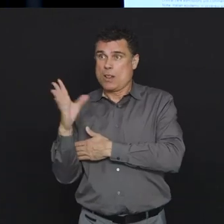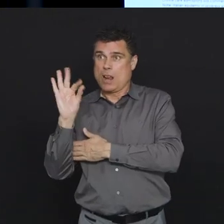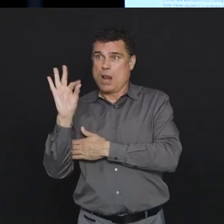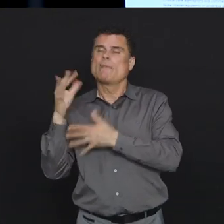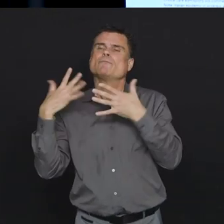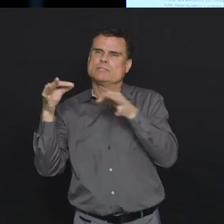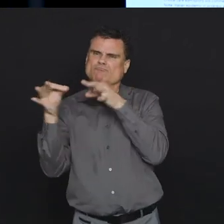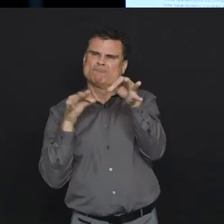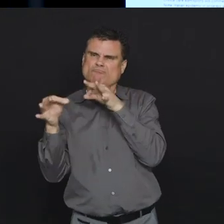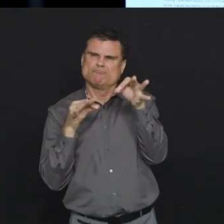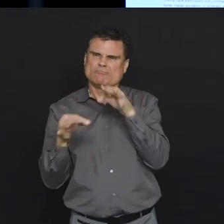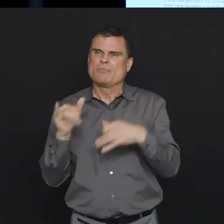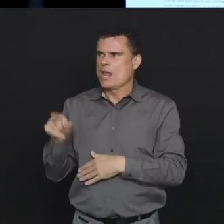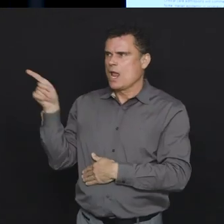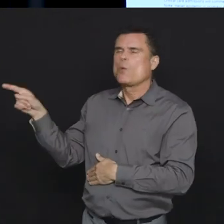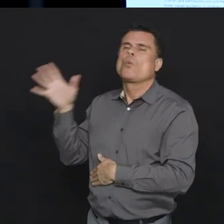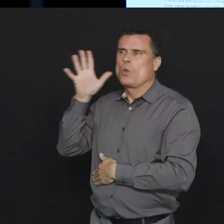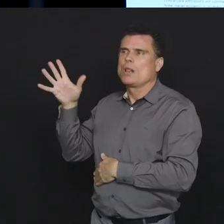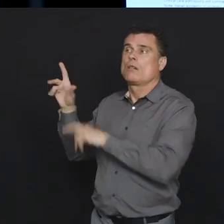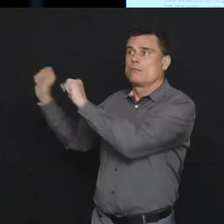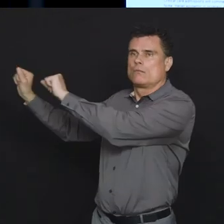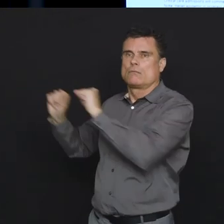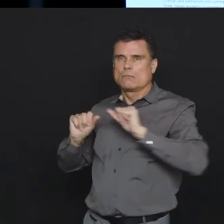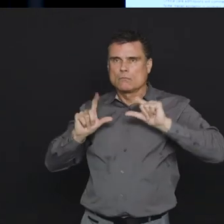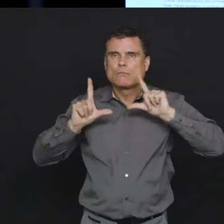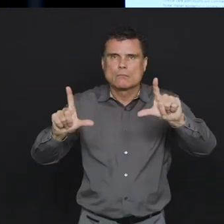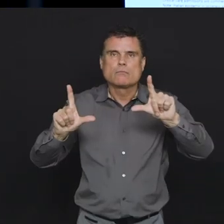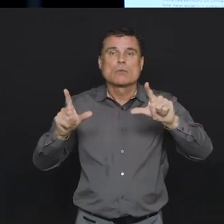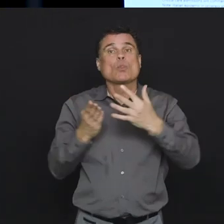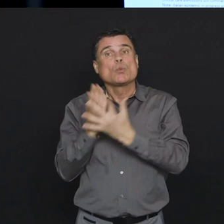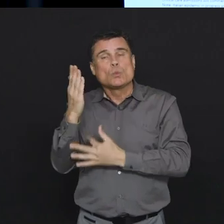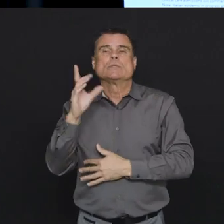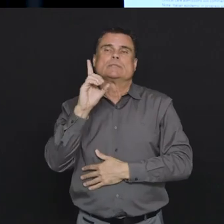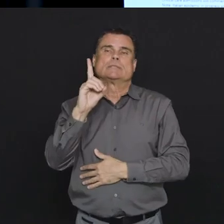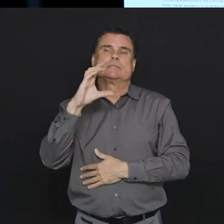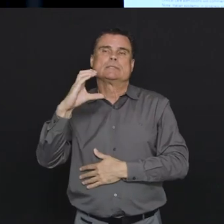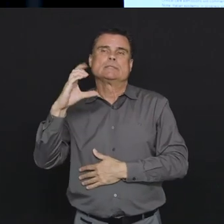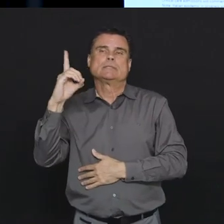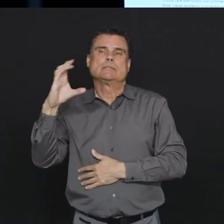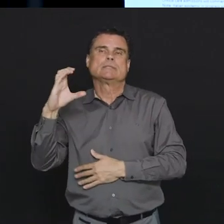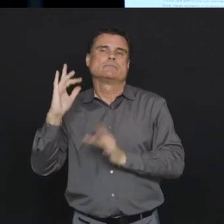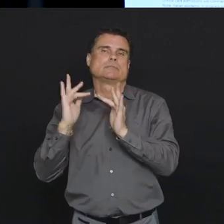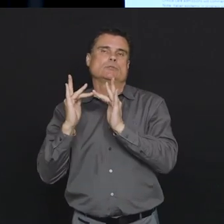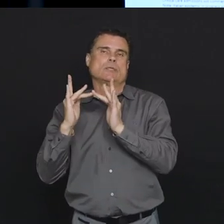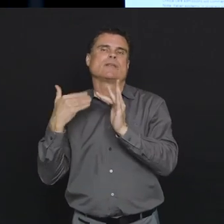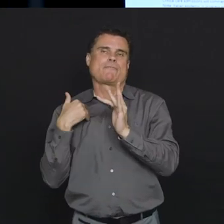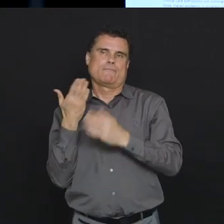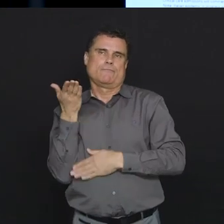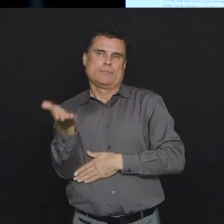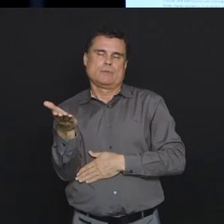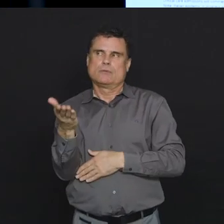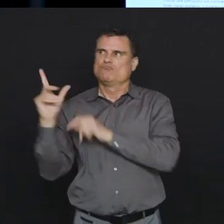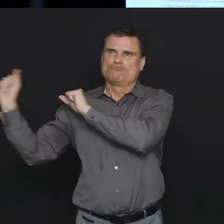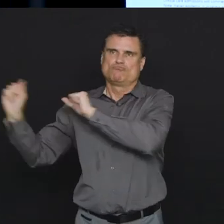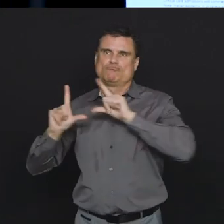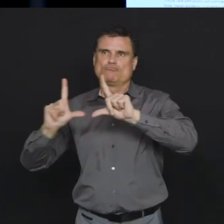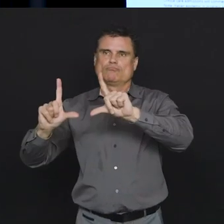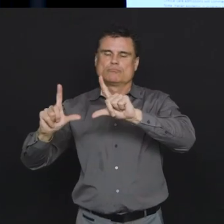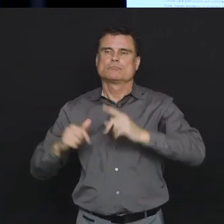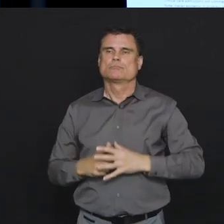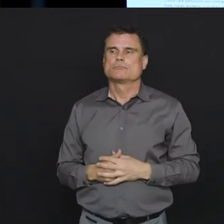technical briefing, was available this morning to a technical briefing and it's fully going to be on the BCCDC website so all of the